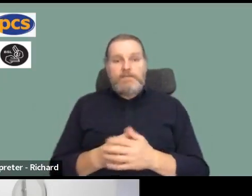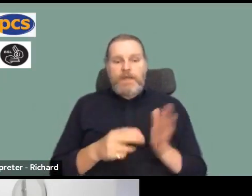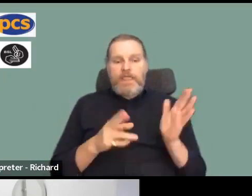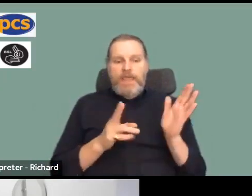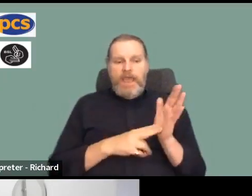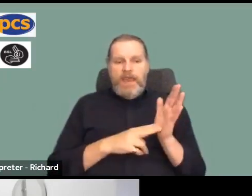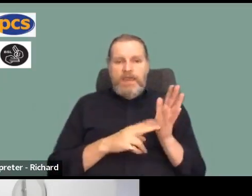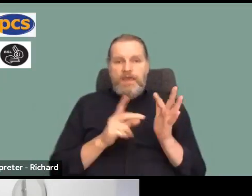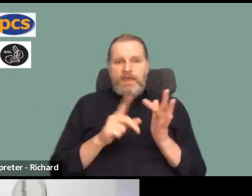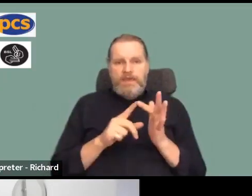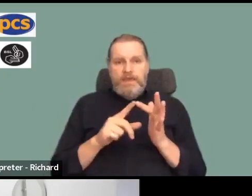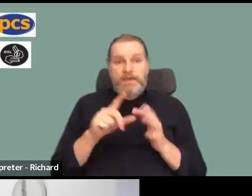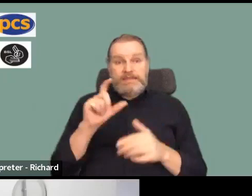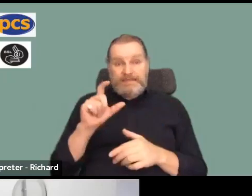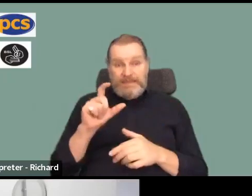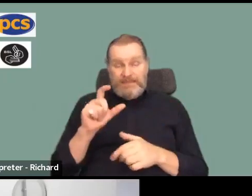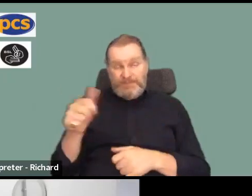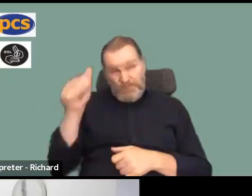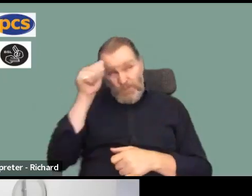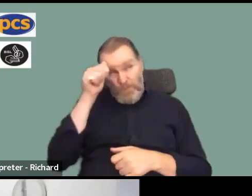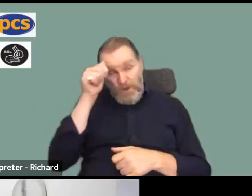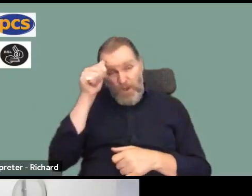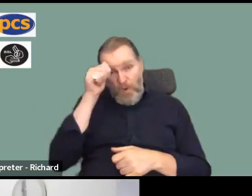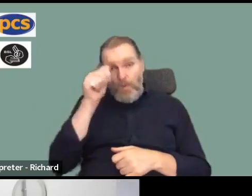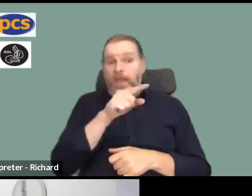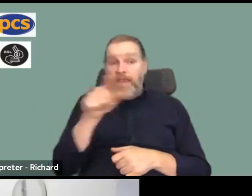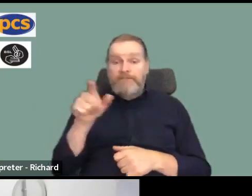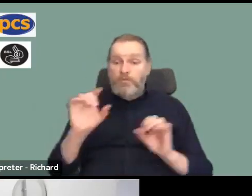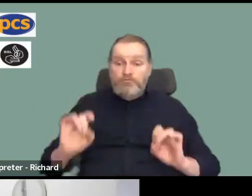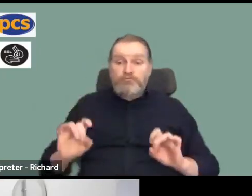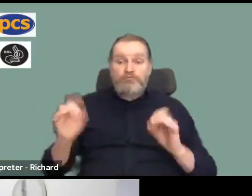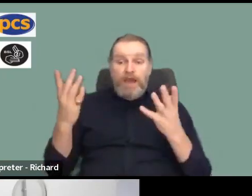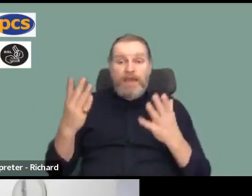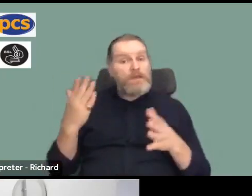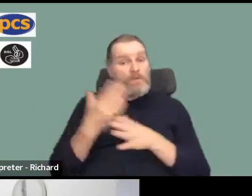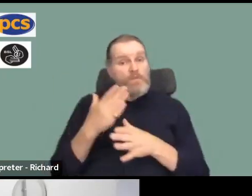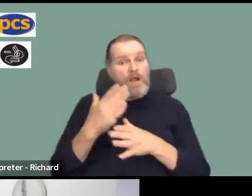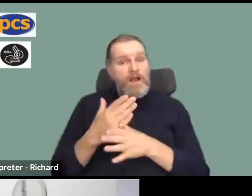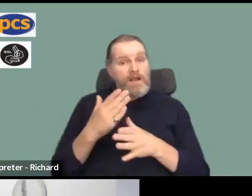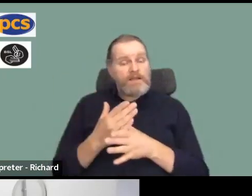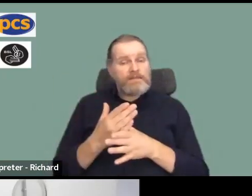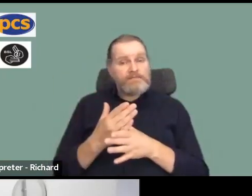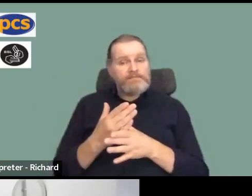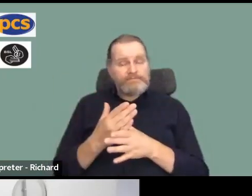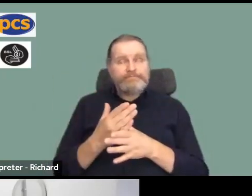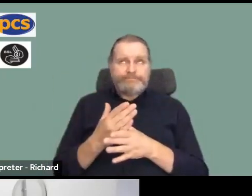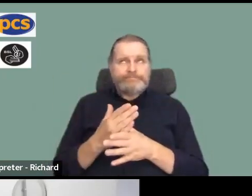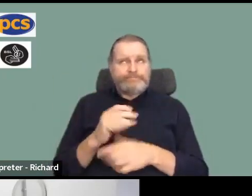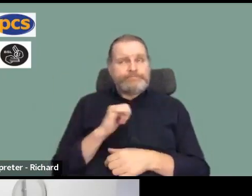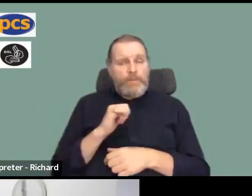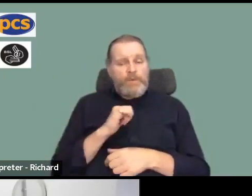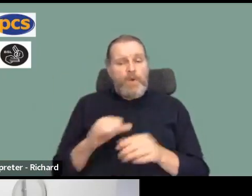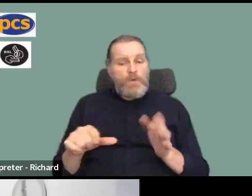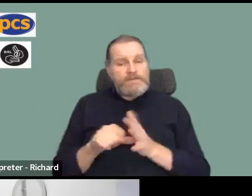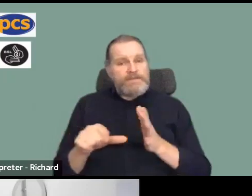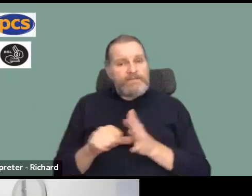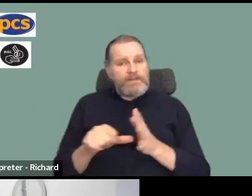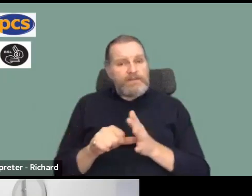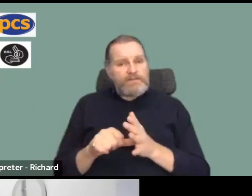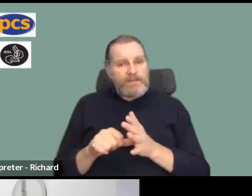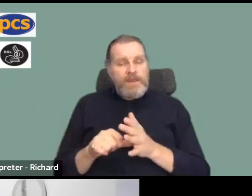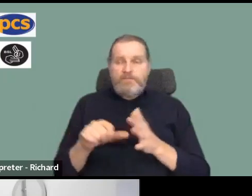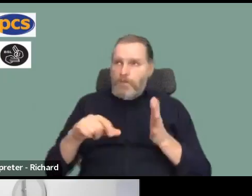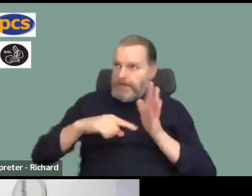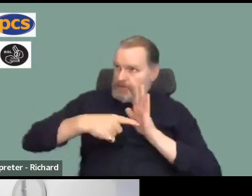well aware of the financial pressures on people and the fact that we're not just protesting that we need for them to realise we can win.